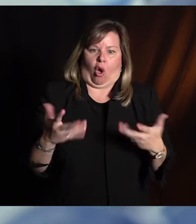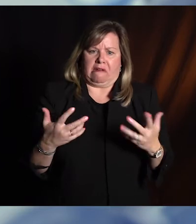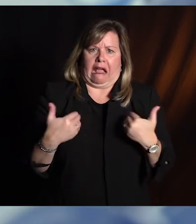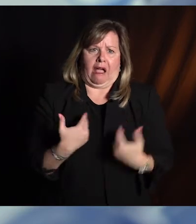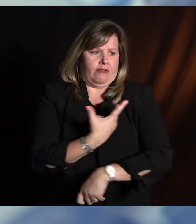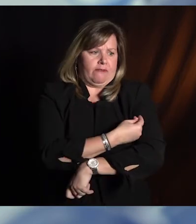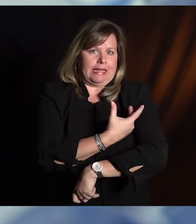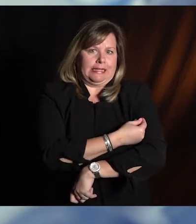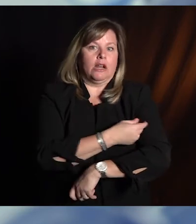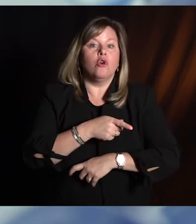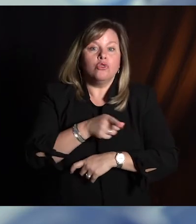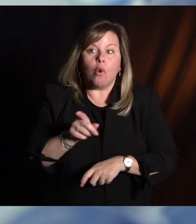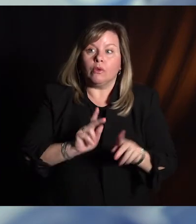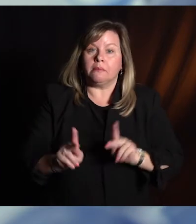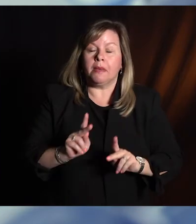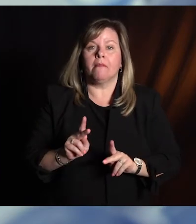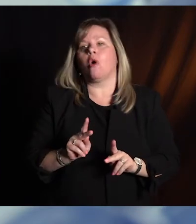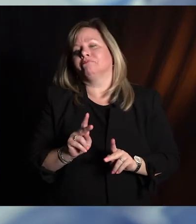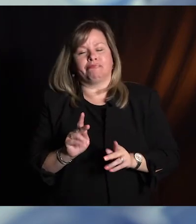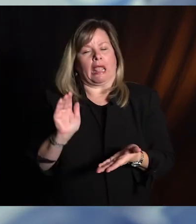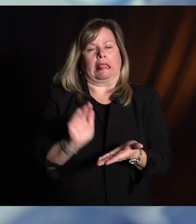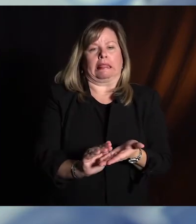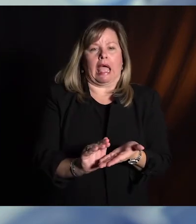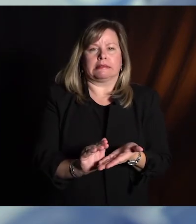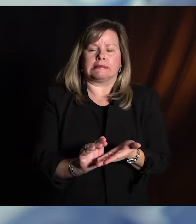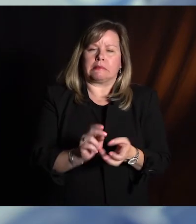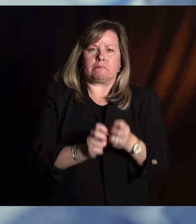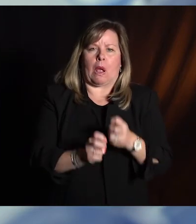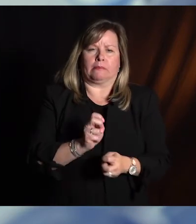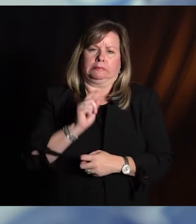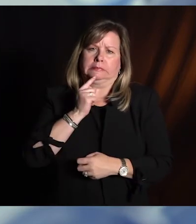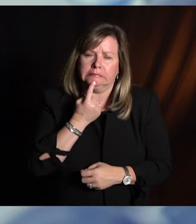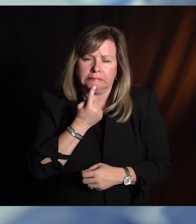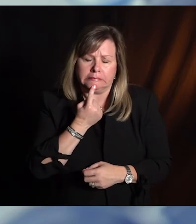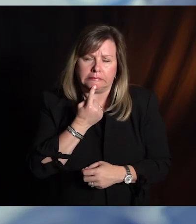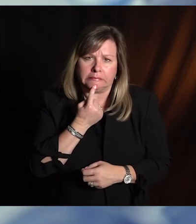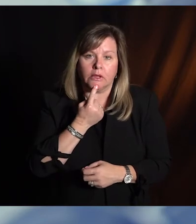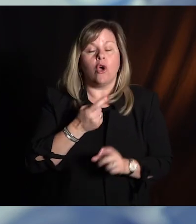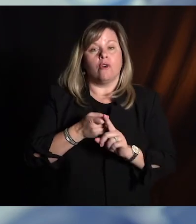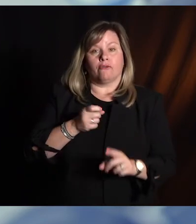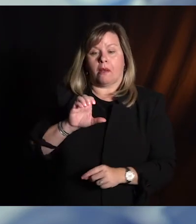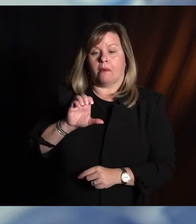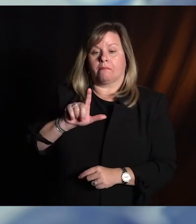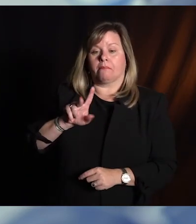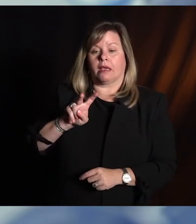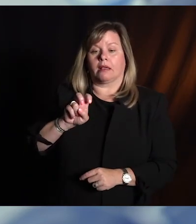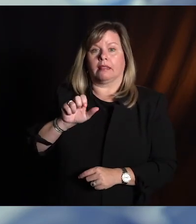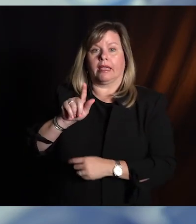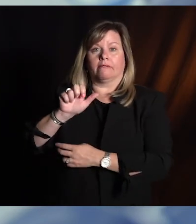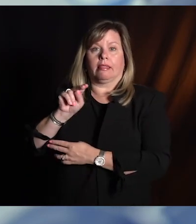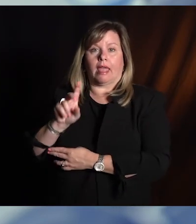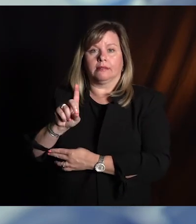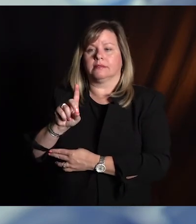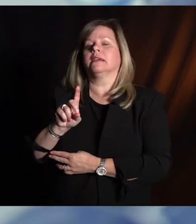than those that were unvaccinated. In fact, there was a report from the Cleveland Clinic this week that said that of all the